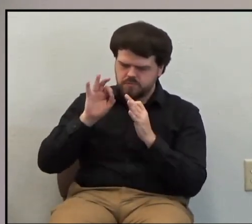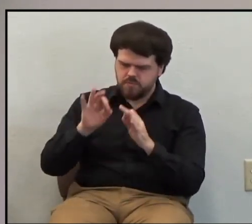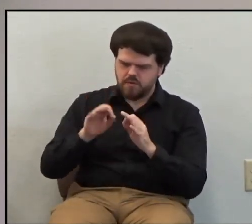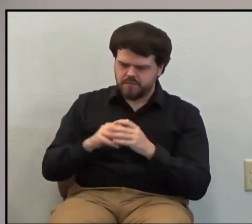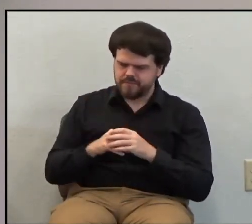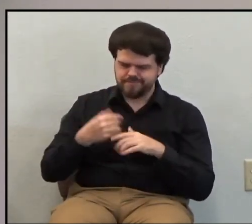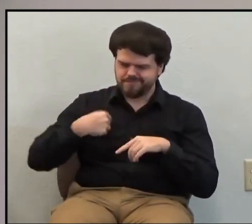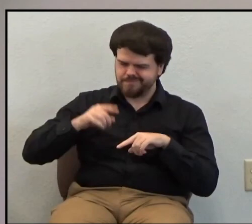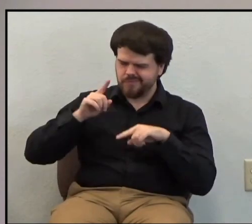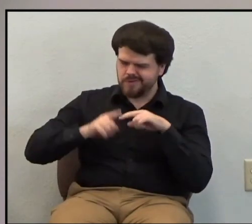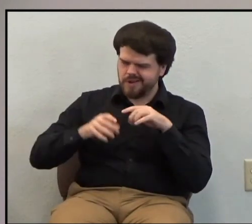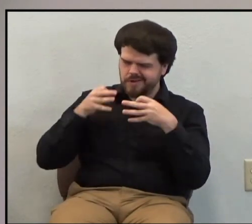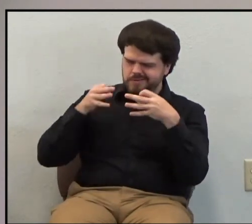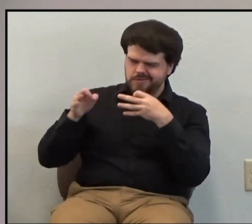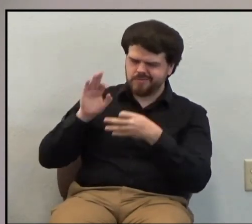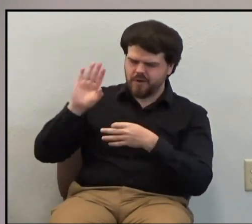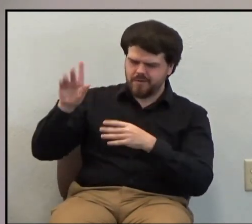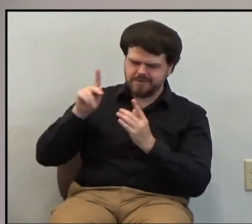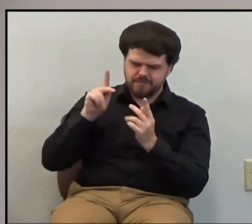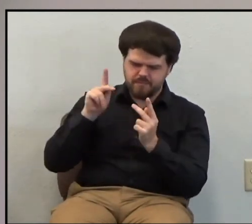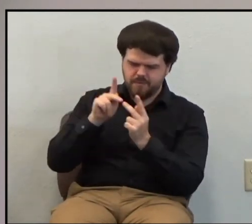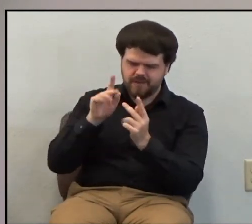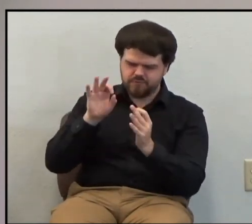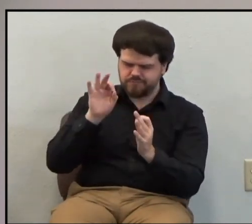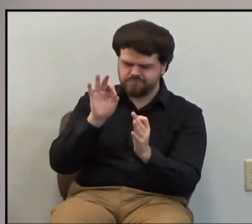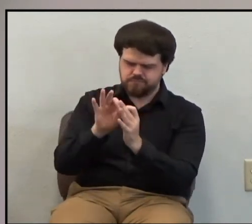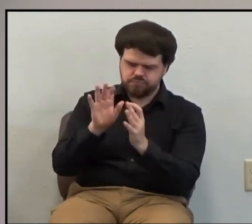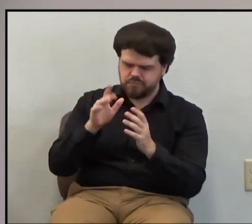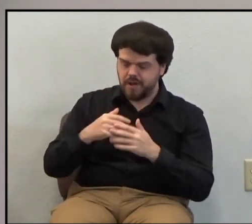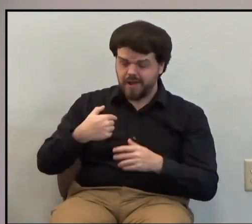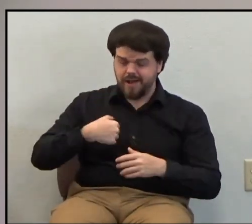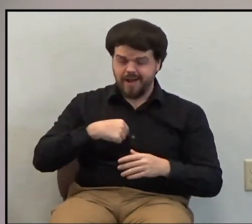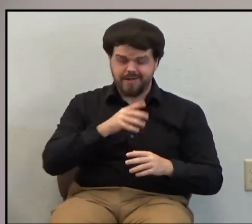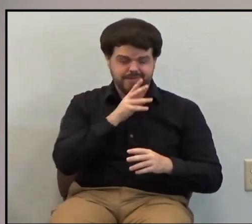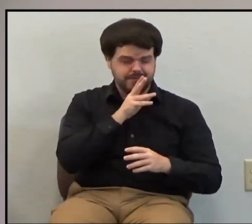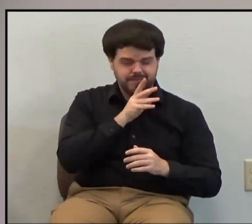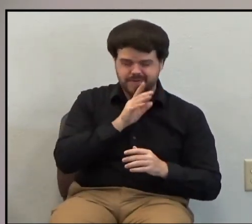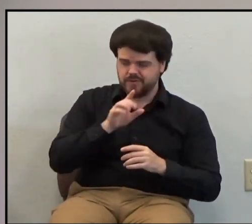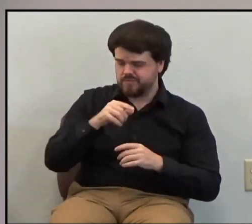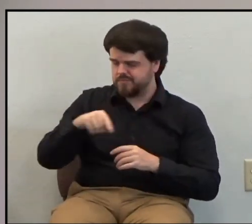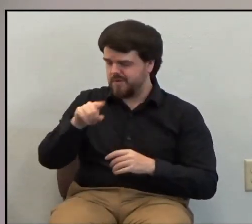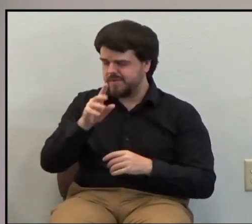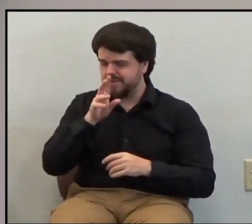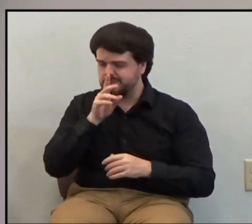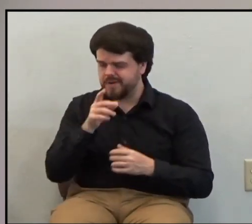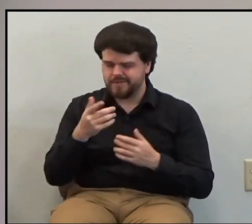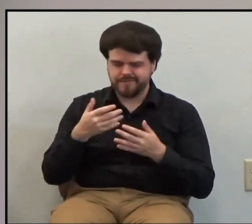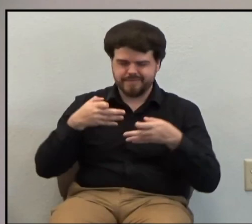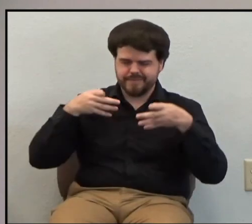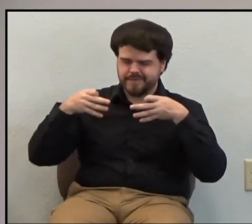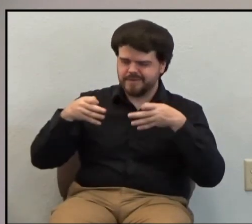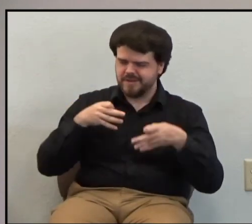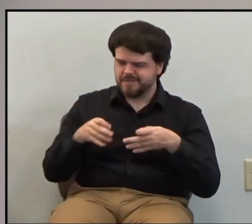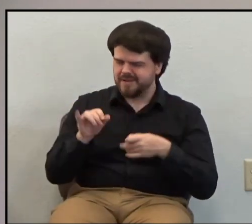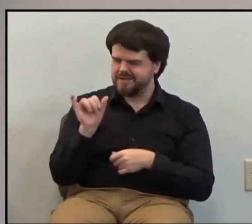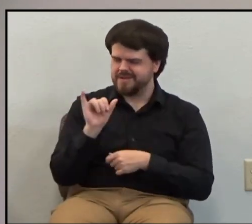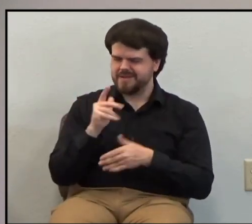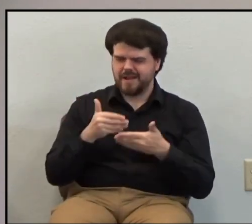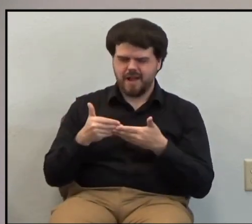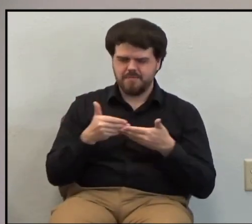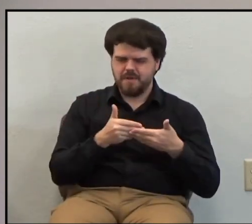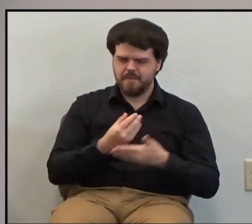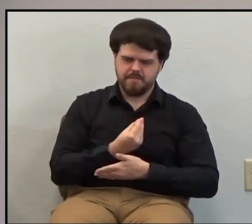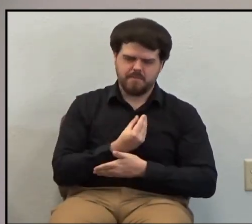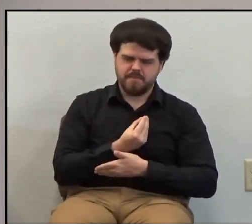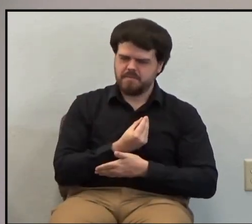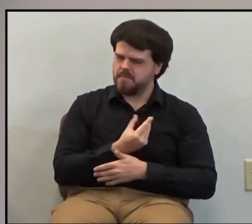words can describe his perfection. When I speak of it, when any of us speaks of it, it's really like a baby